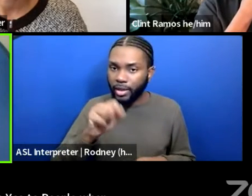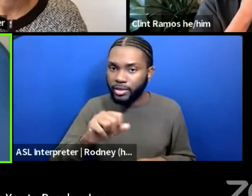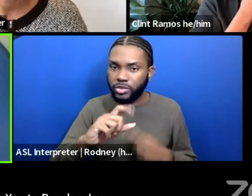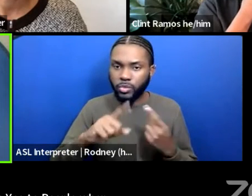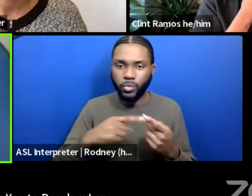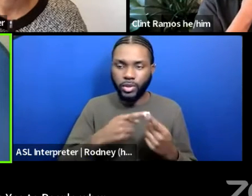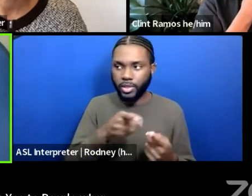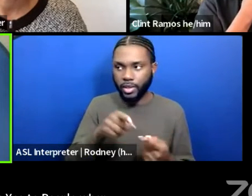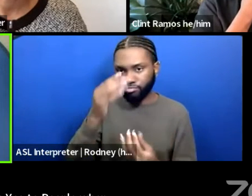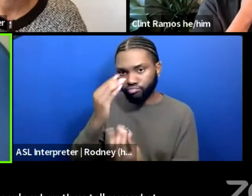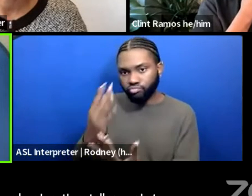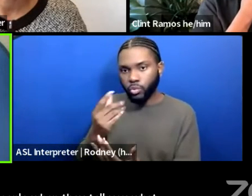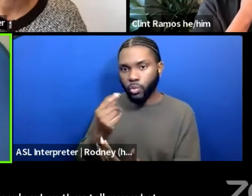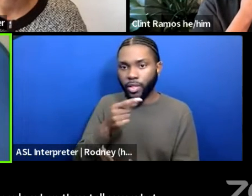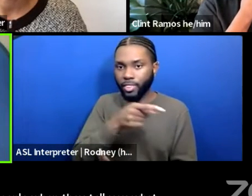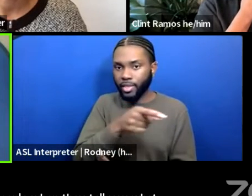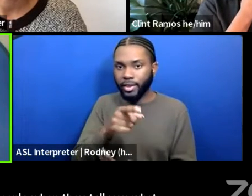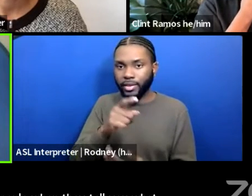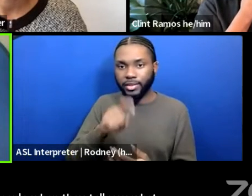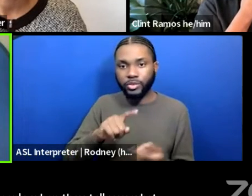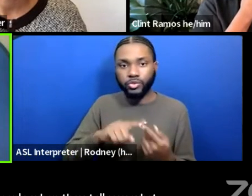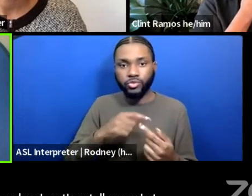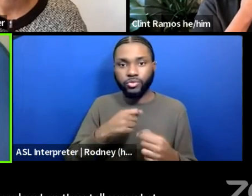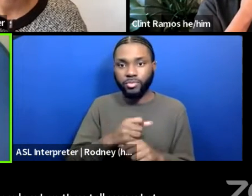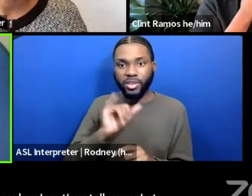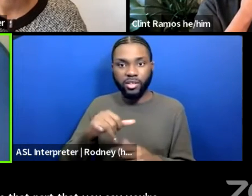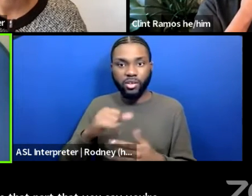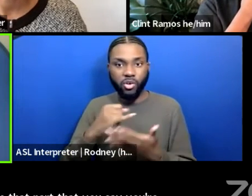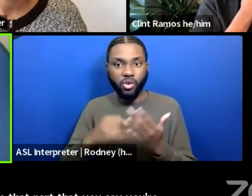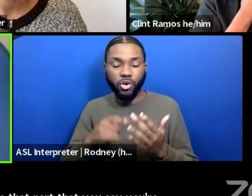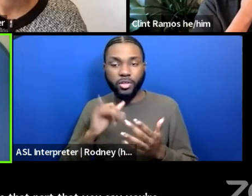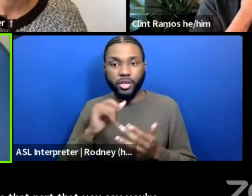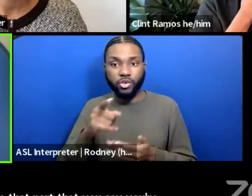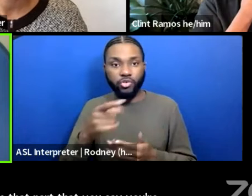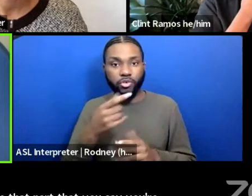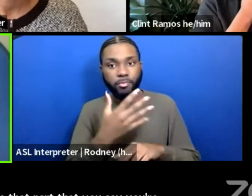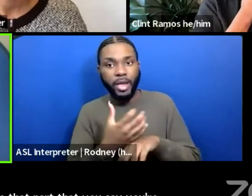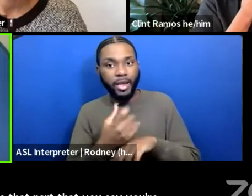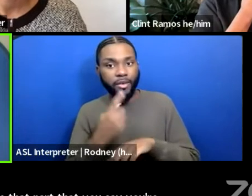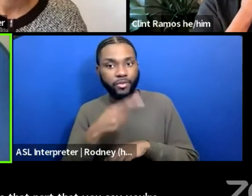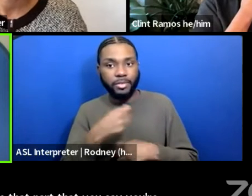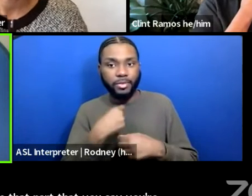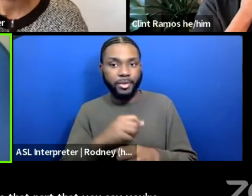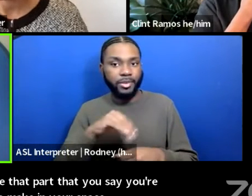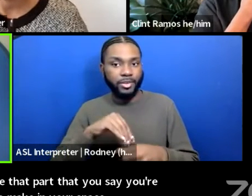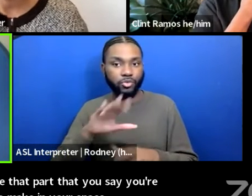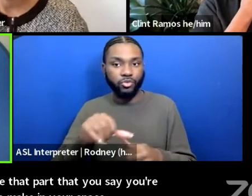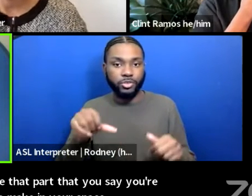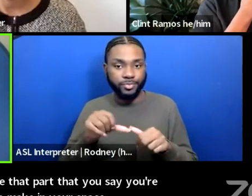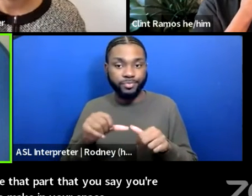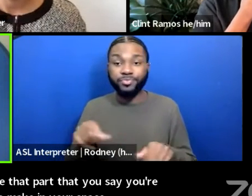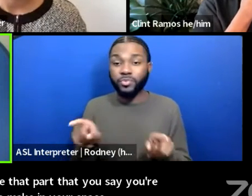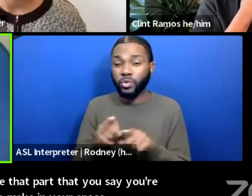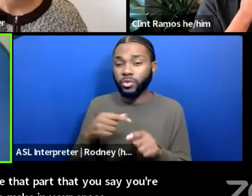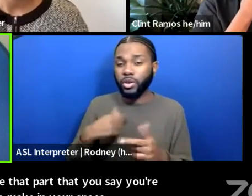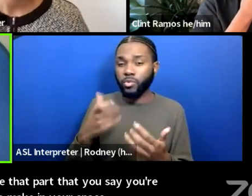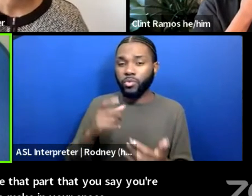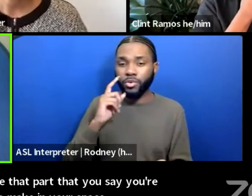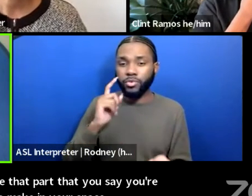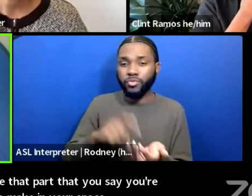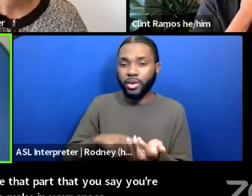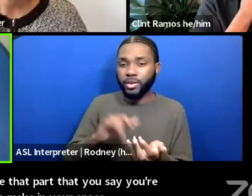they need in order to make that art that you say you're begging them to make in your space. I also want to uplift that phrase